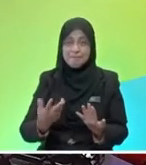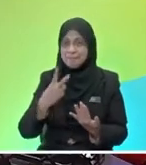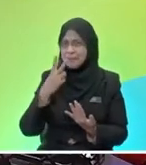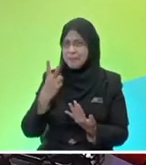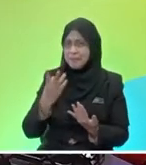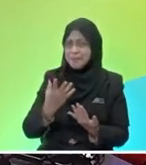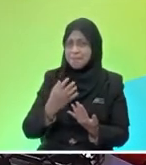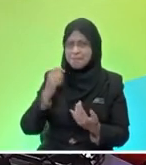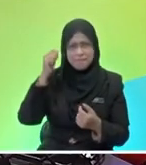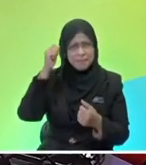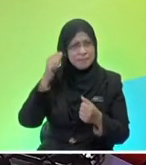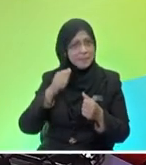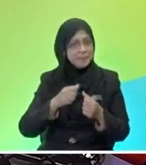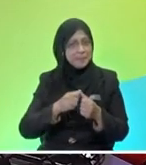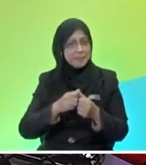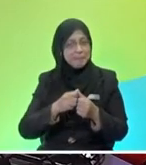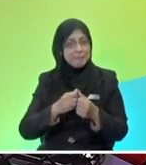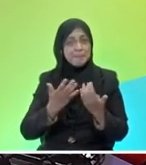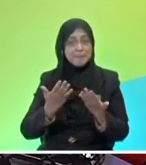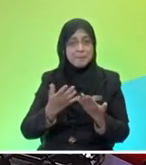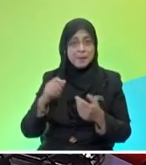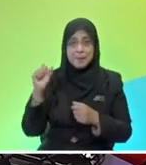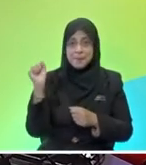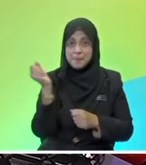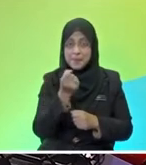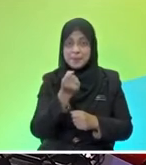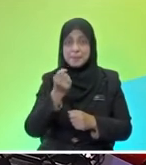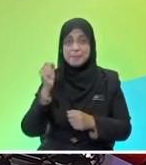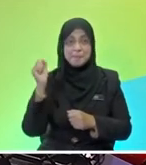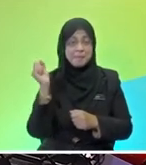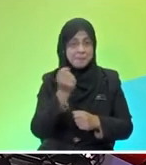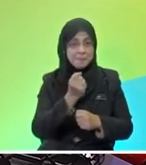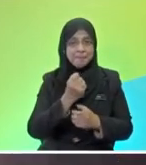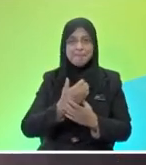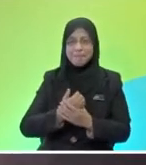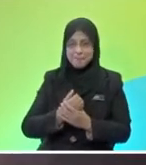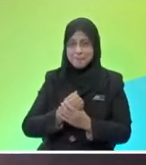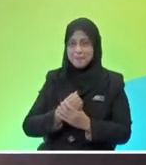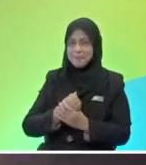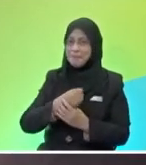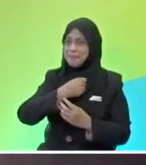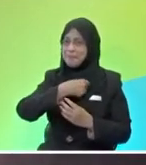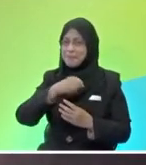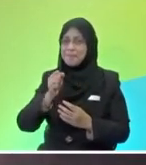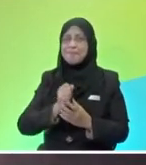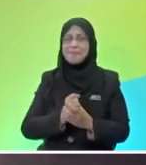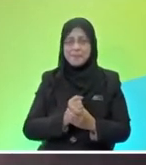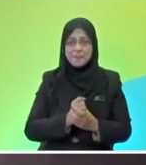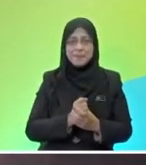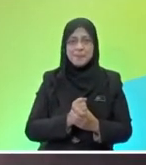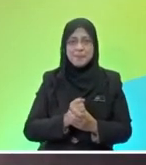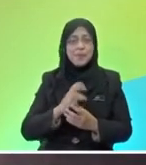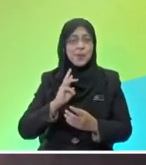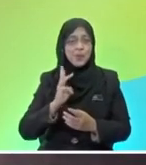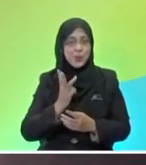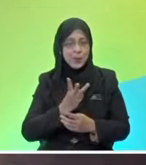i remembered that you were talking about badminton right badminton my favorite sport so during the sports of badminton we